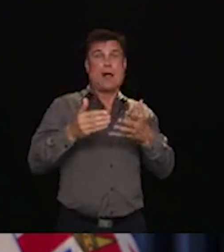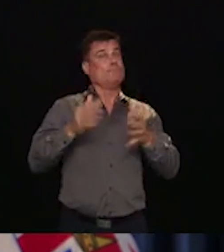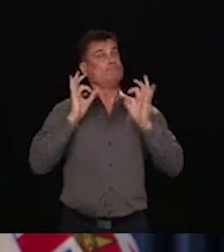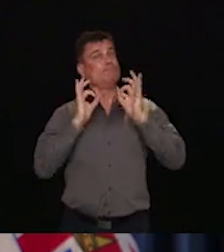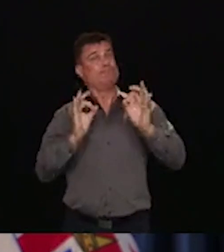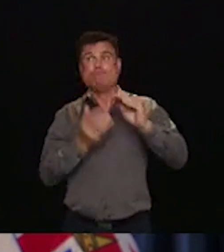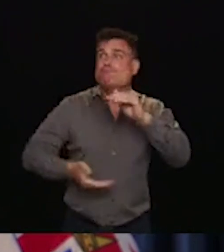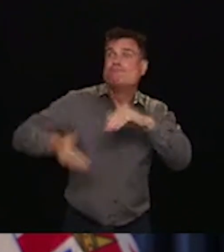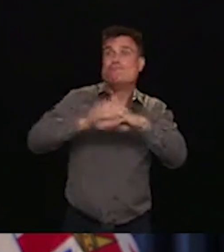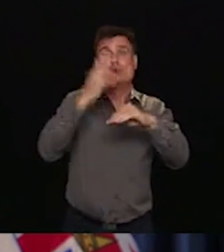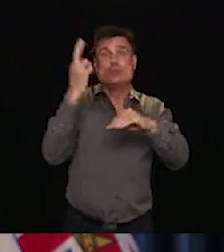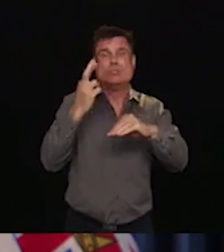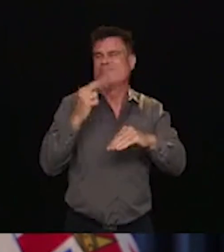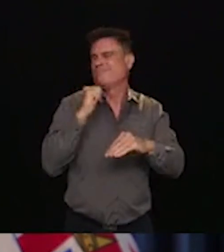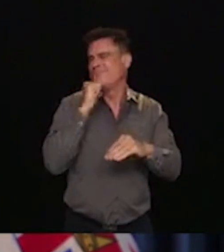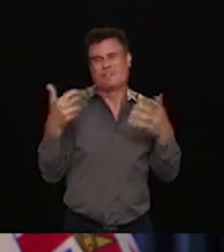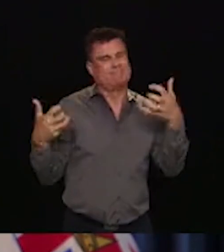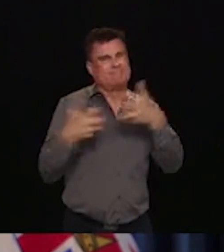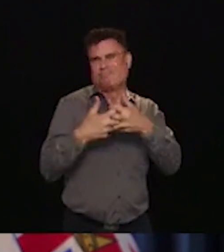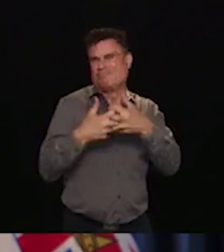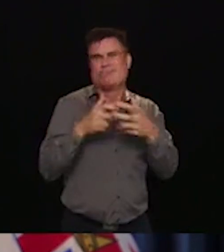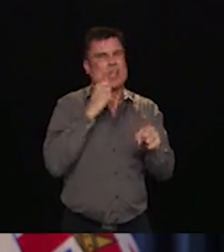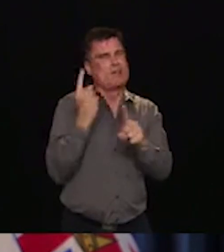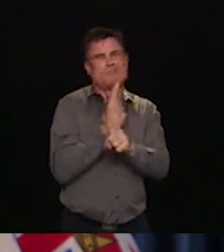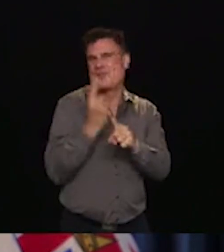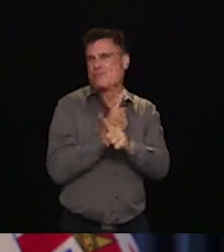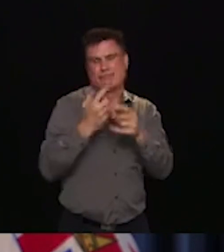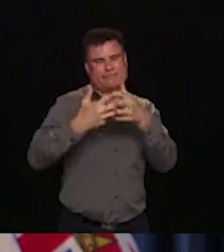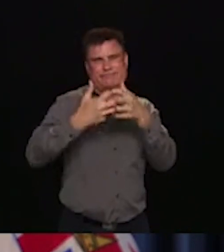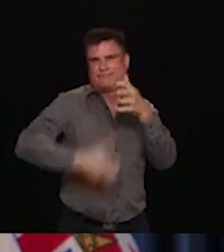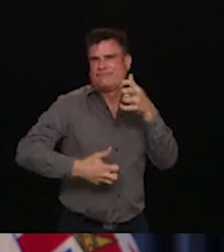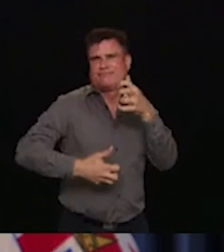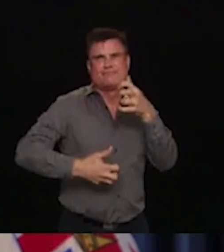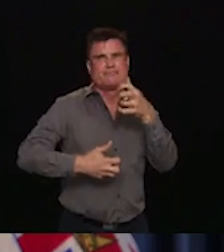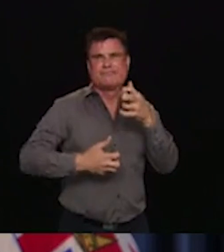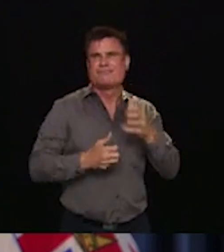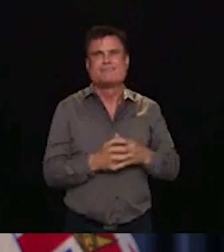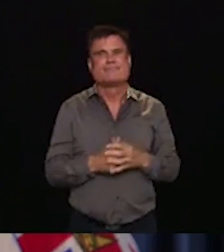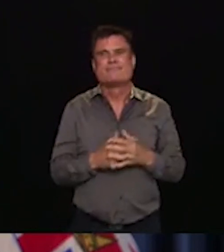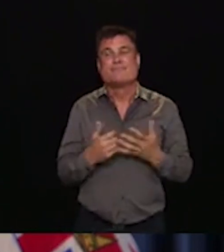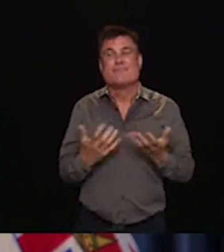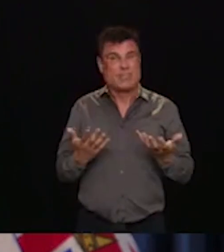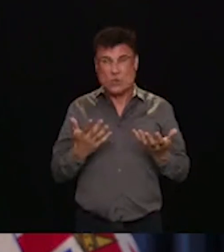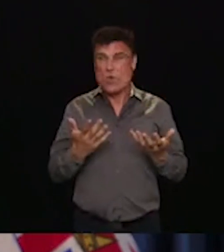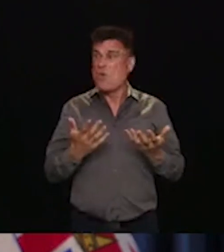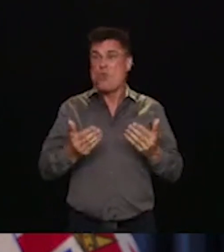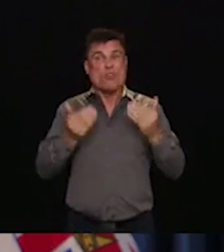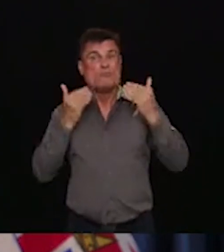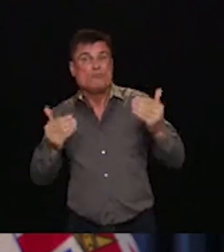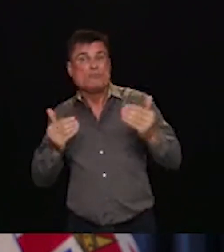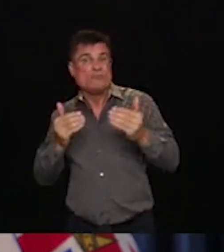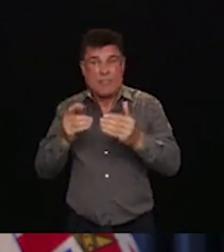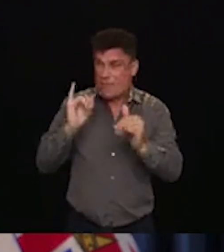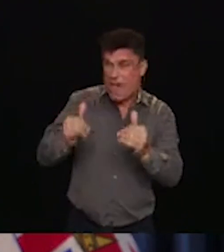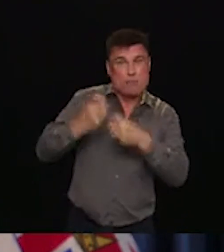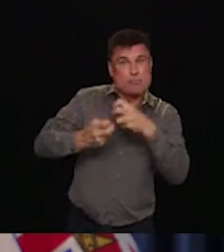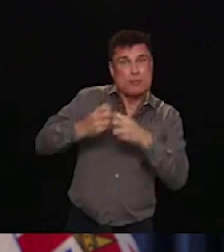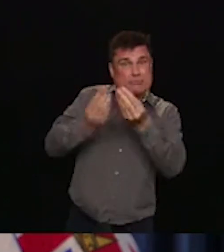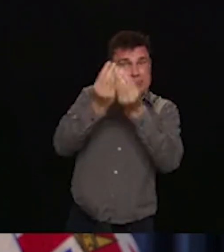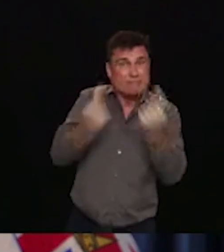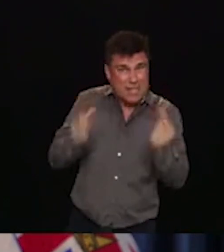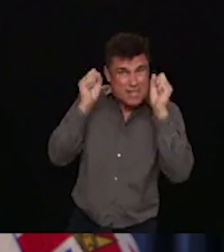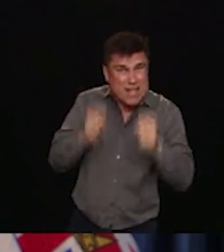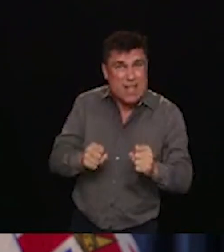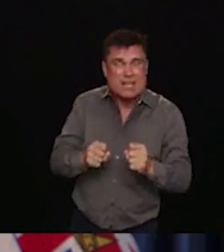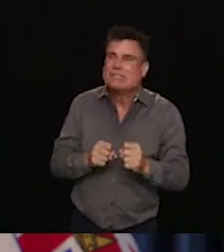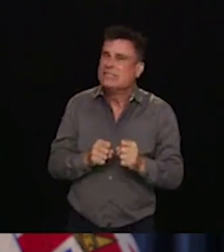no quick fix for this problem. But as the financial services authority says in their interim report, we